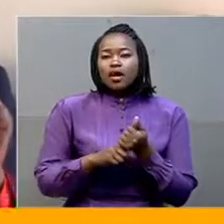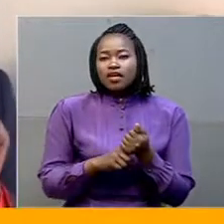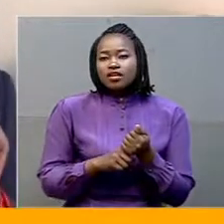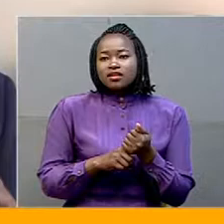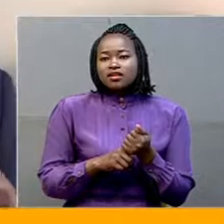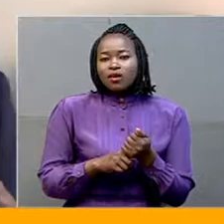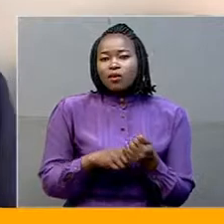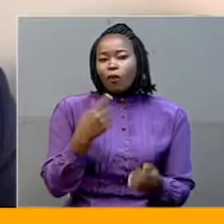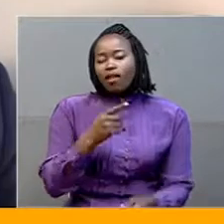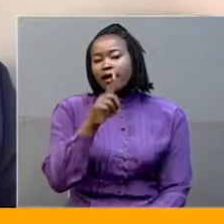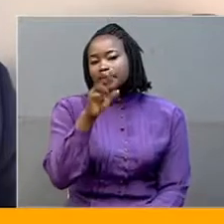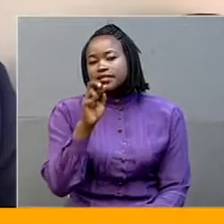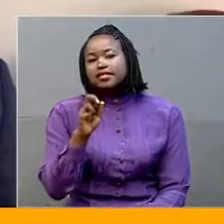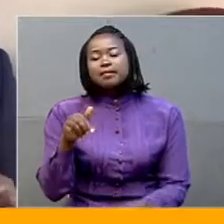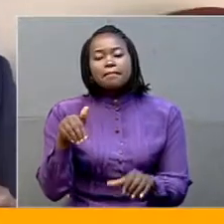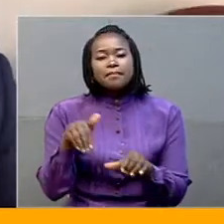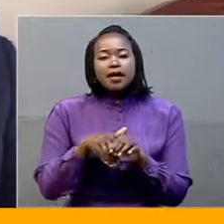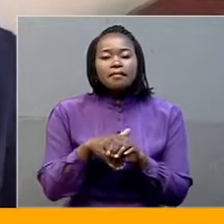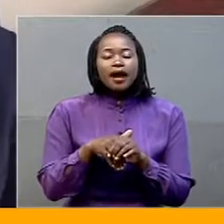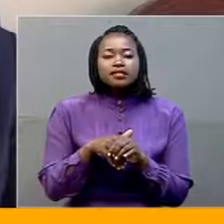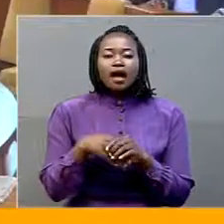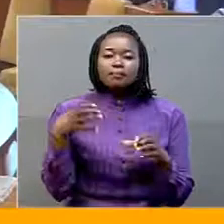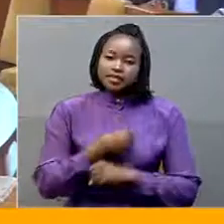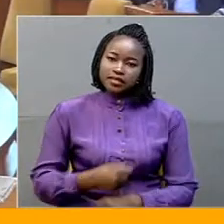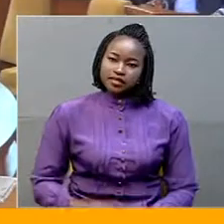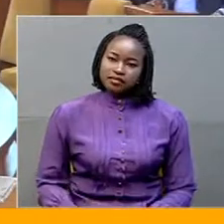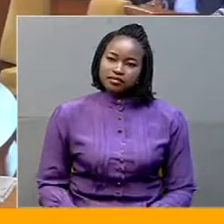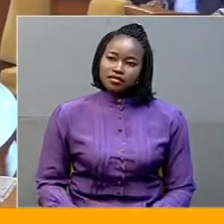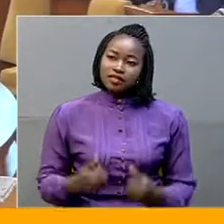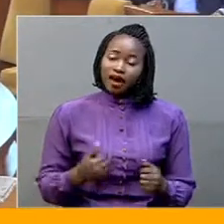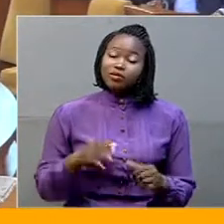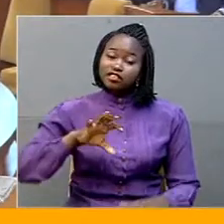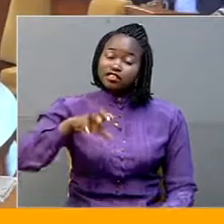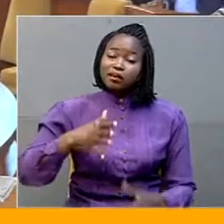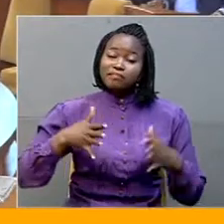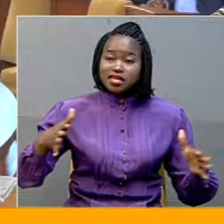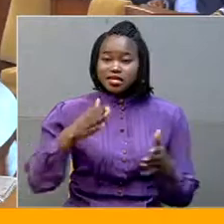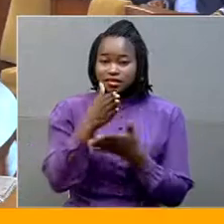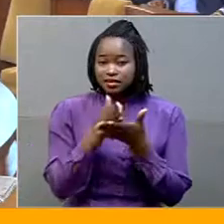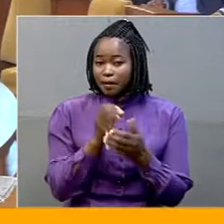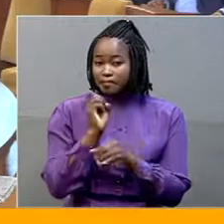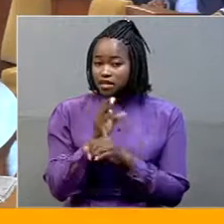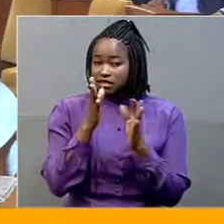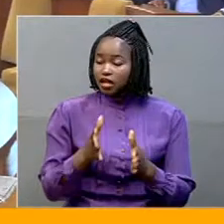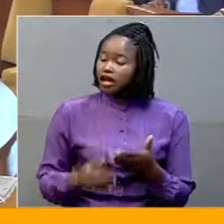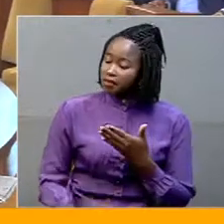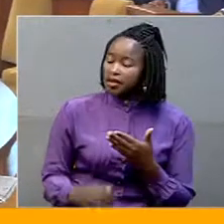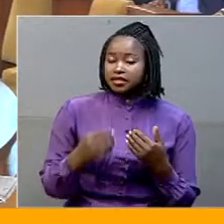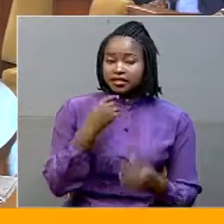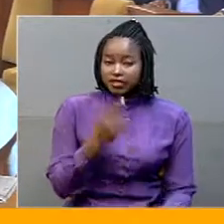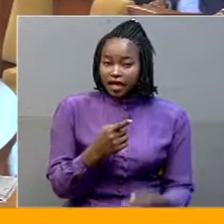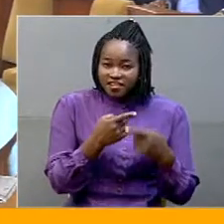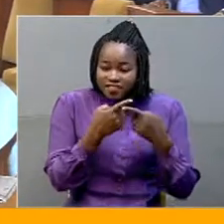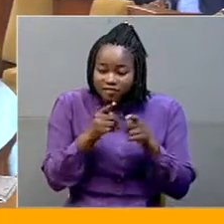18 members. And this is the capital city. Some councillors present allege that there are differences between